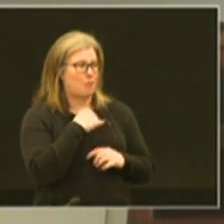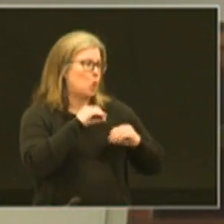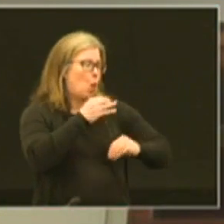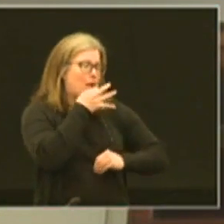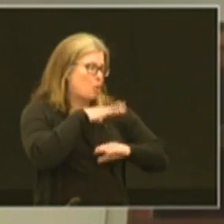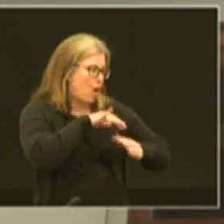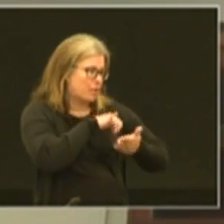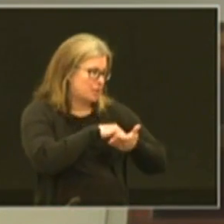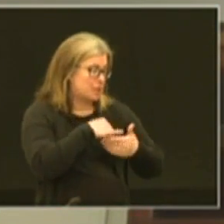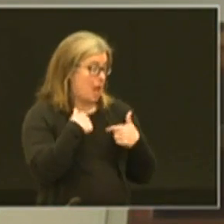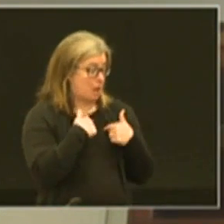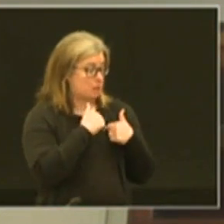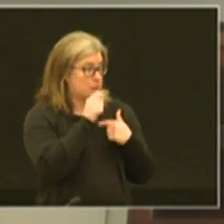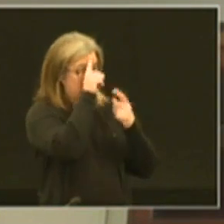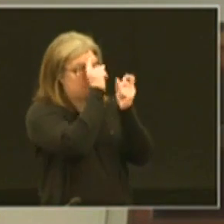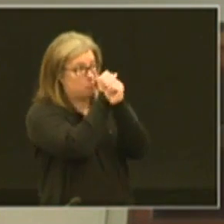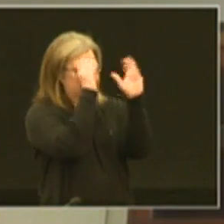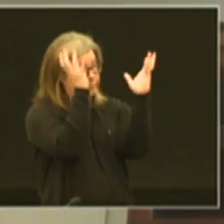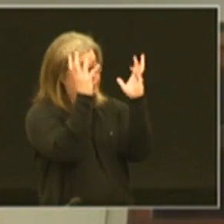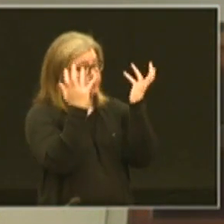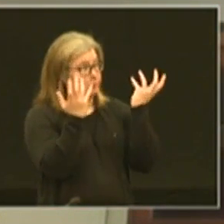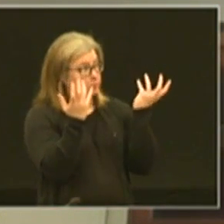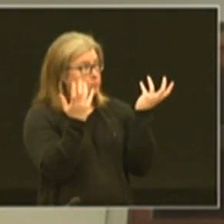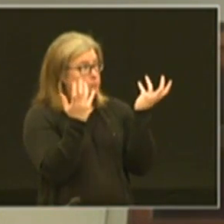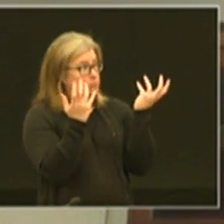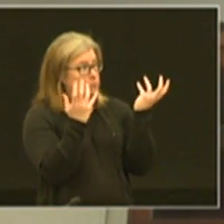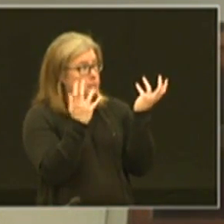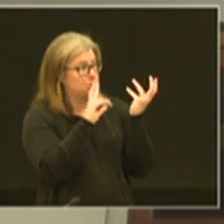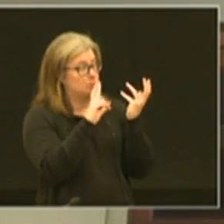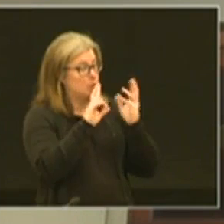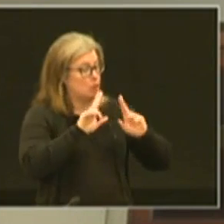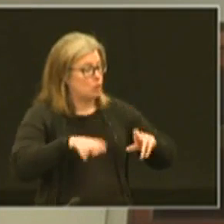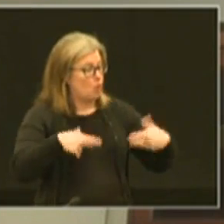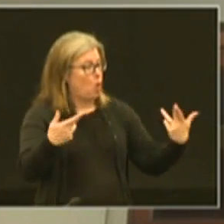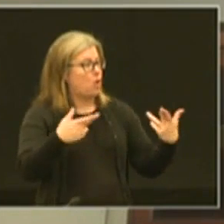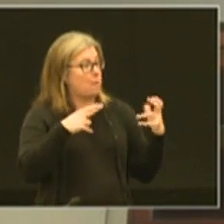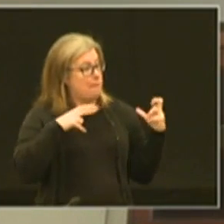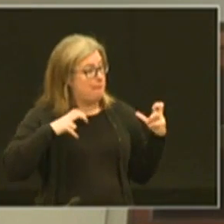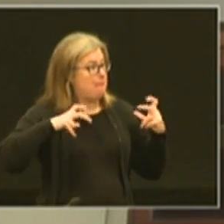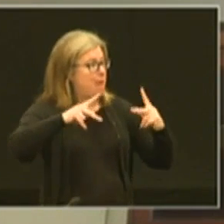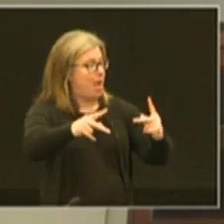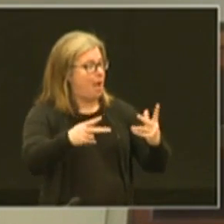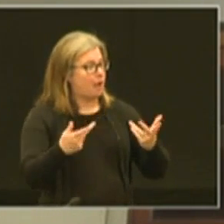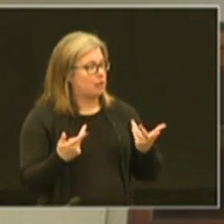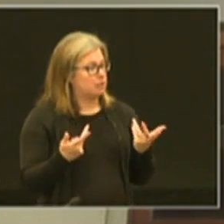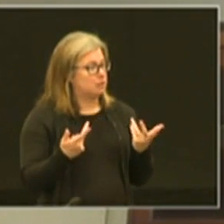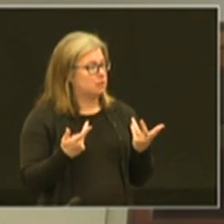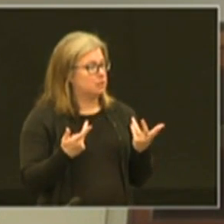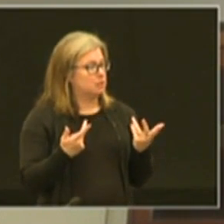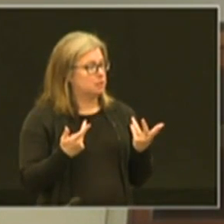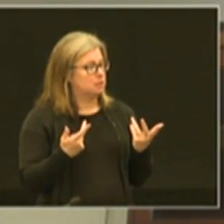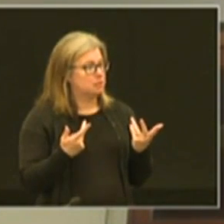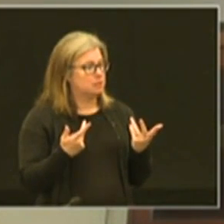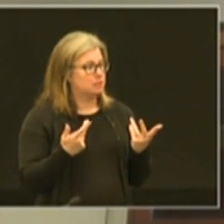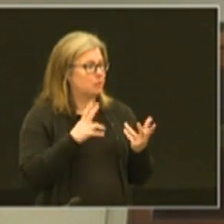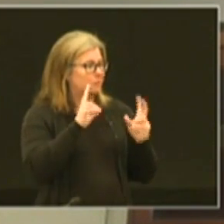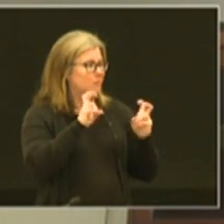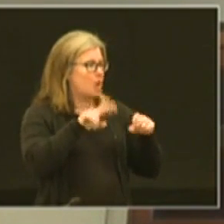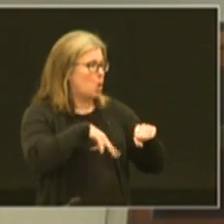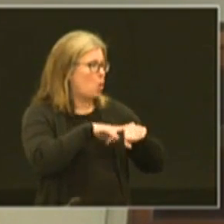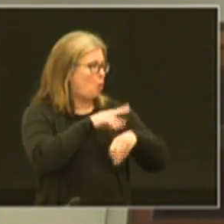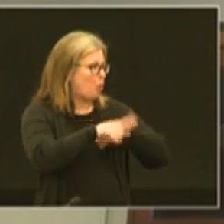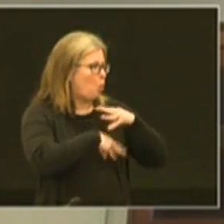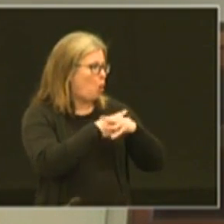expert on this as i envision the rollout of let's returning to the normal